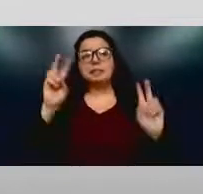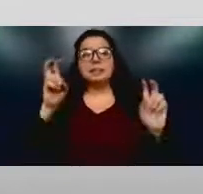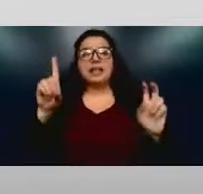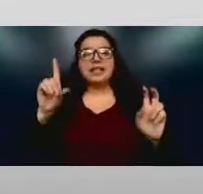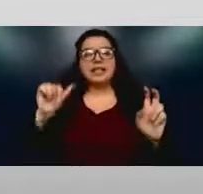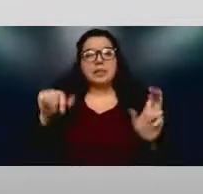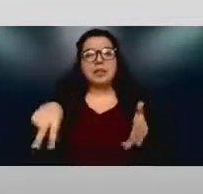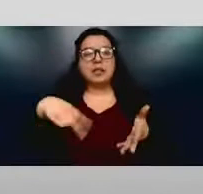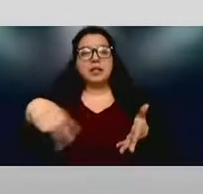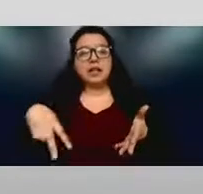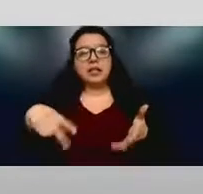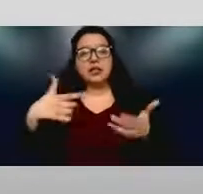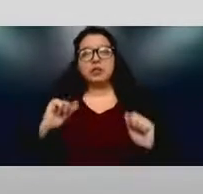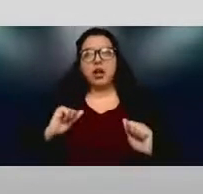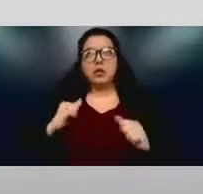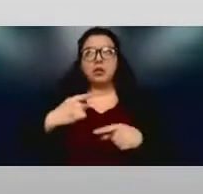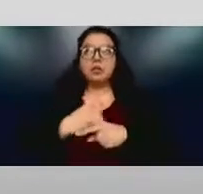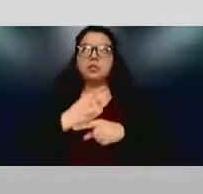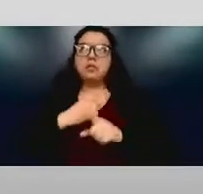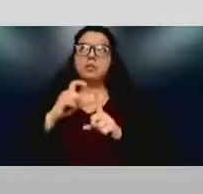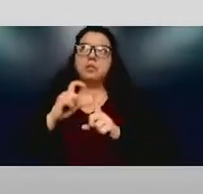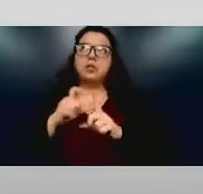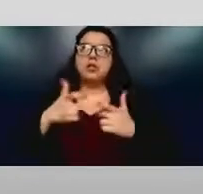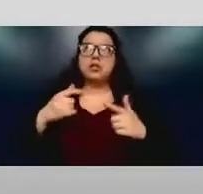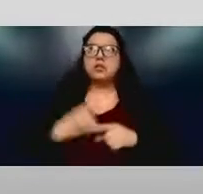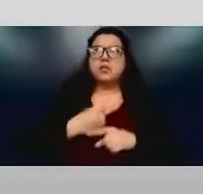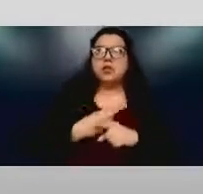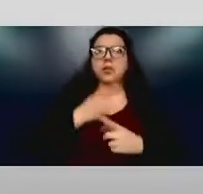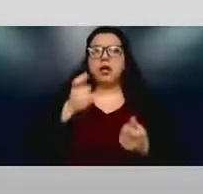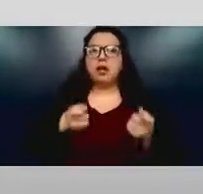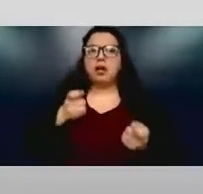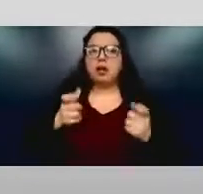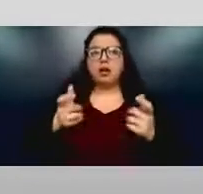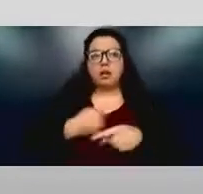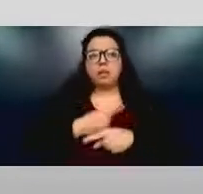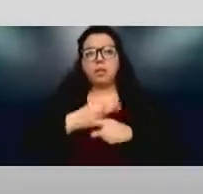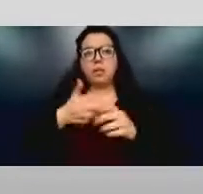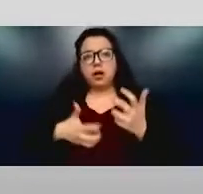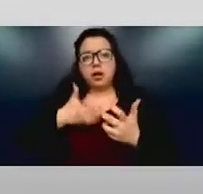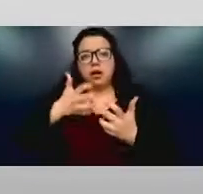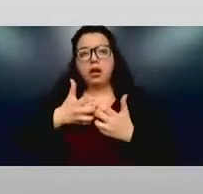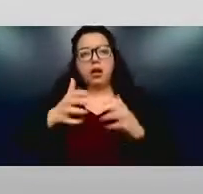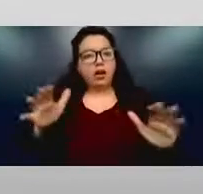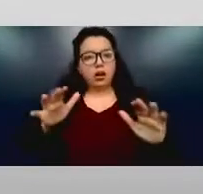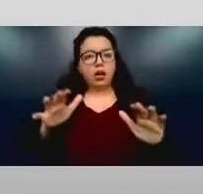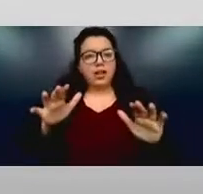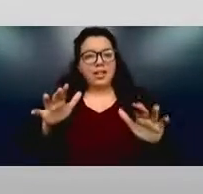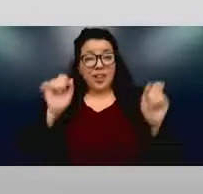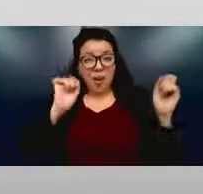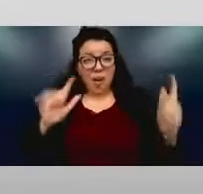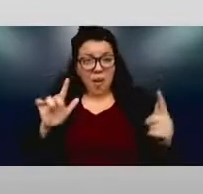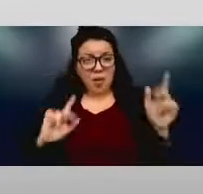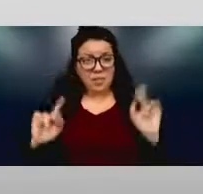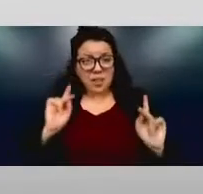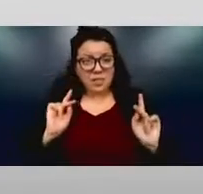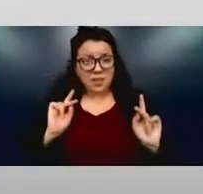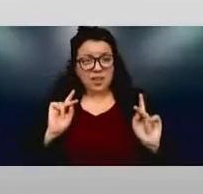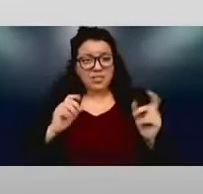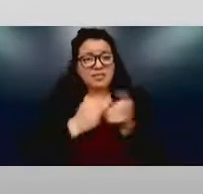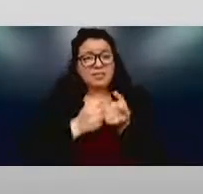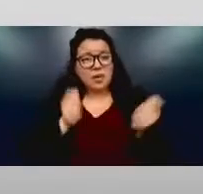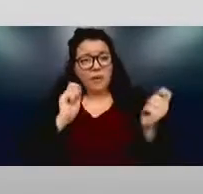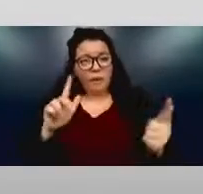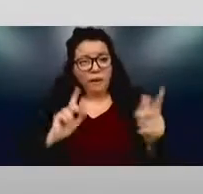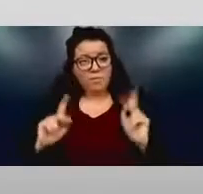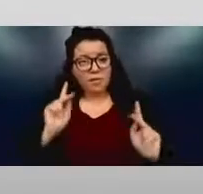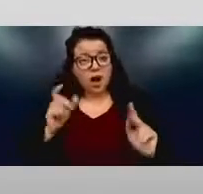toes. And so I think that if we view it that way, that changes the stigma around disability specifically. Even though I have nothing wrong with saying